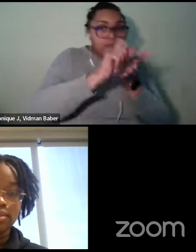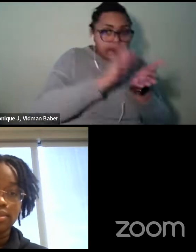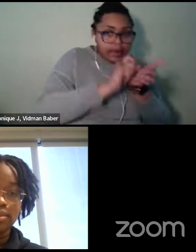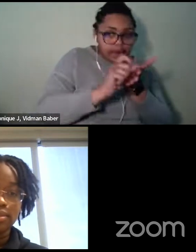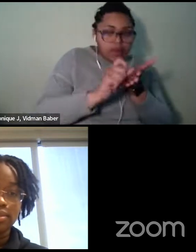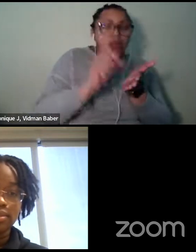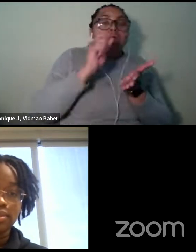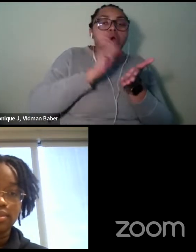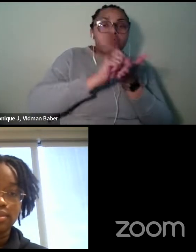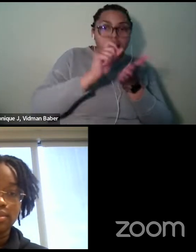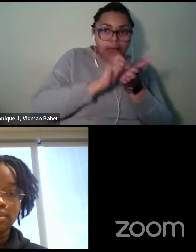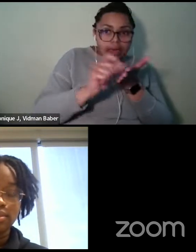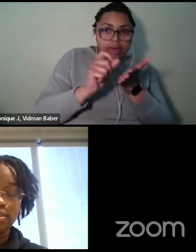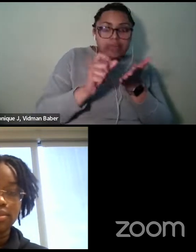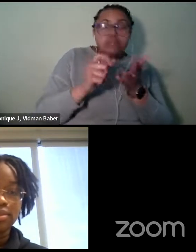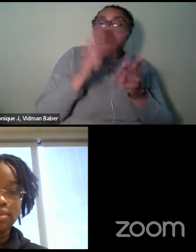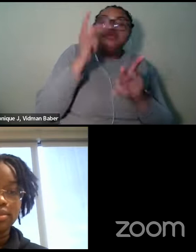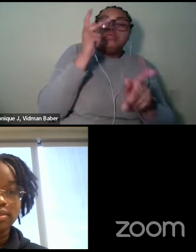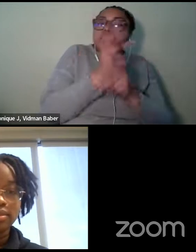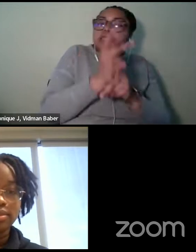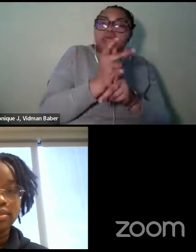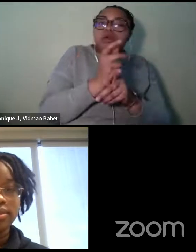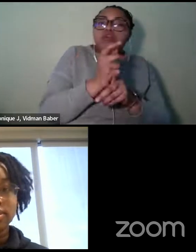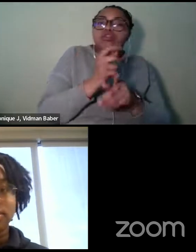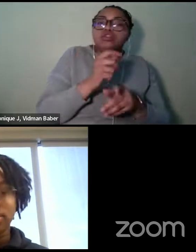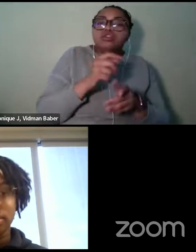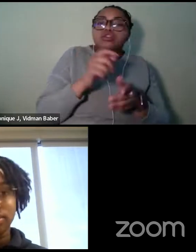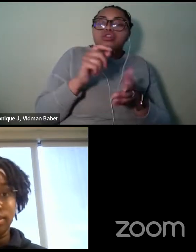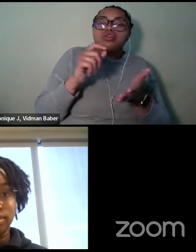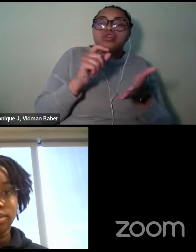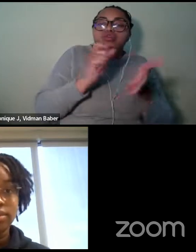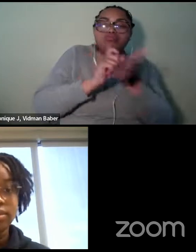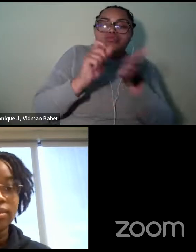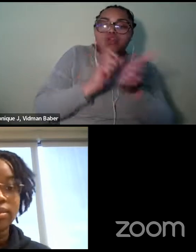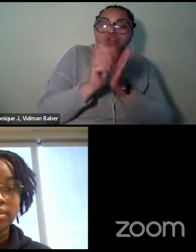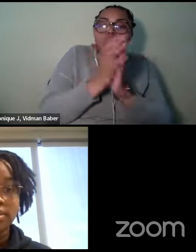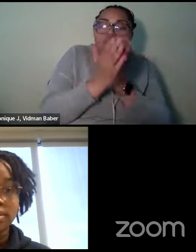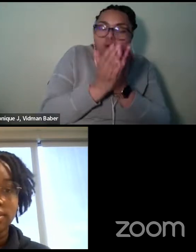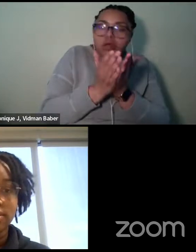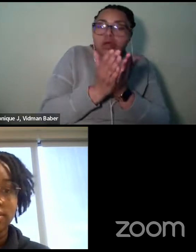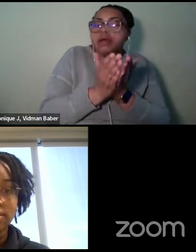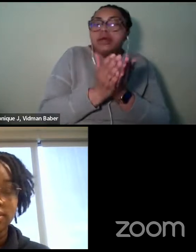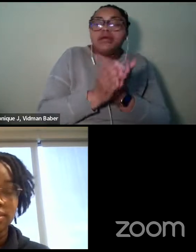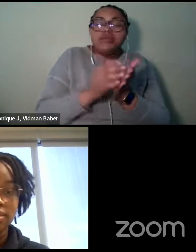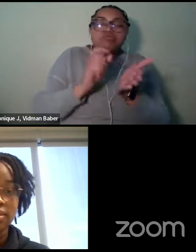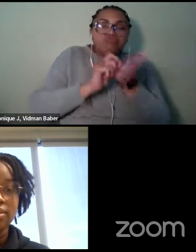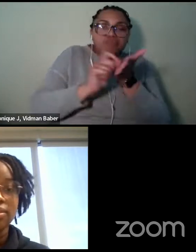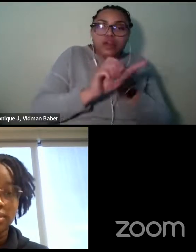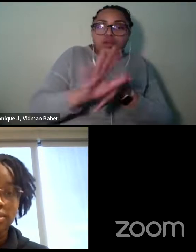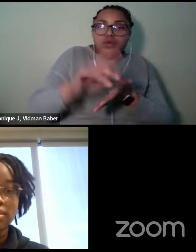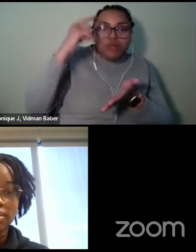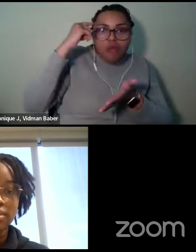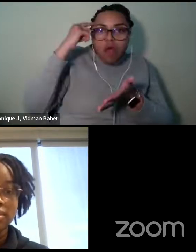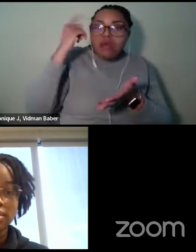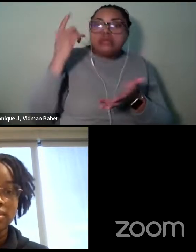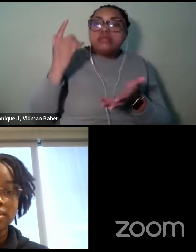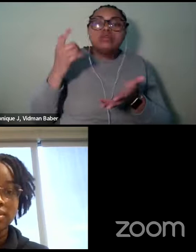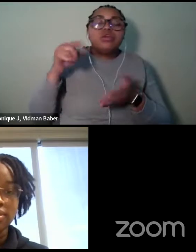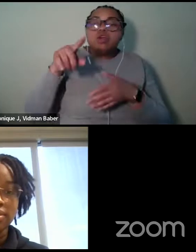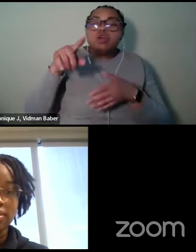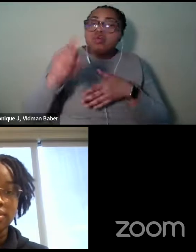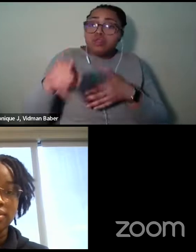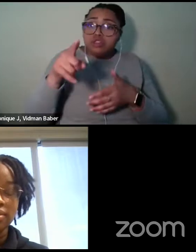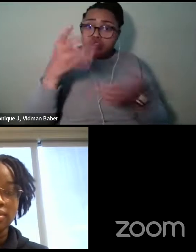of some kind and writing your thoughts down, writing what happens, you know, during your day, questions you might have about